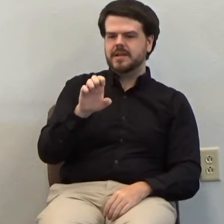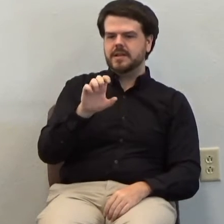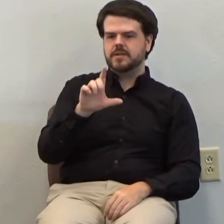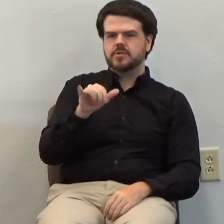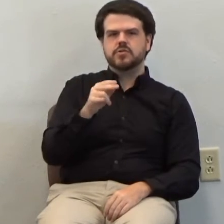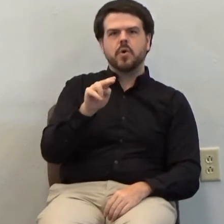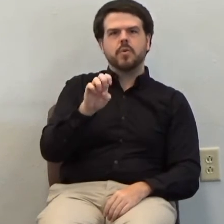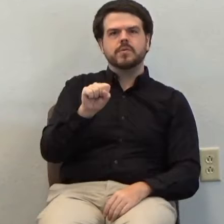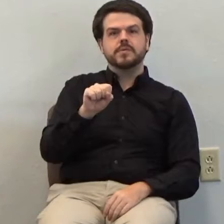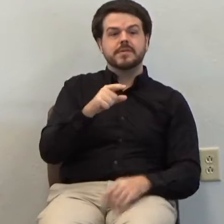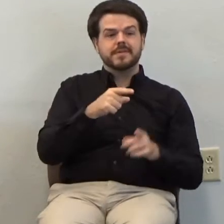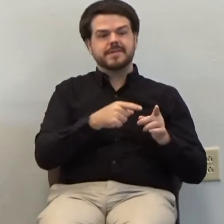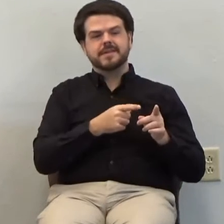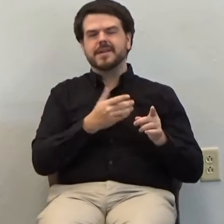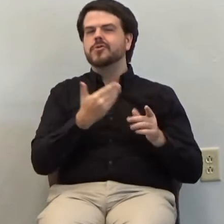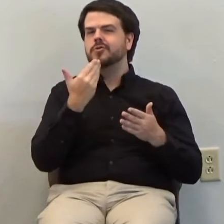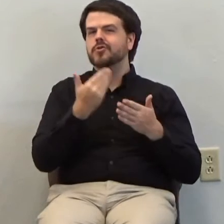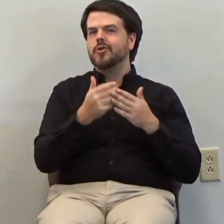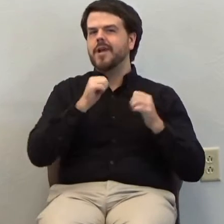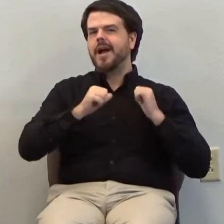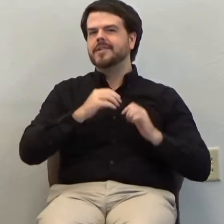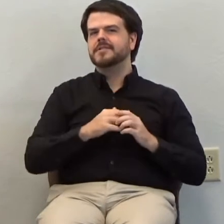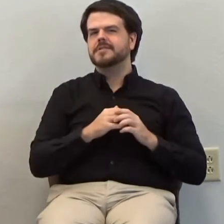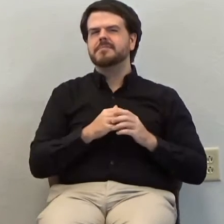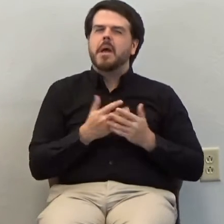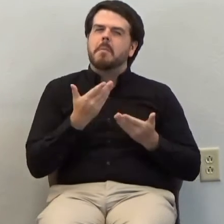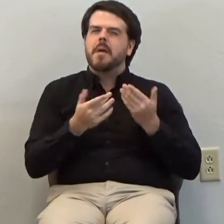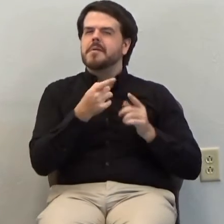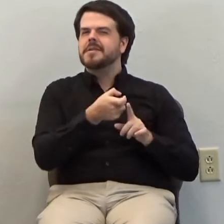probably because he's from Texas. Anyway,